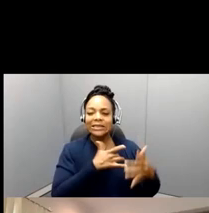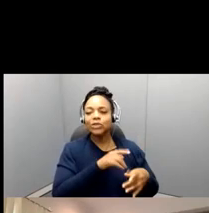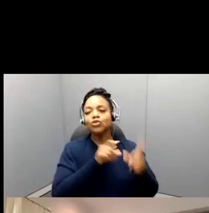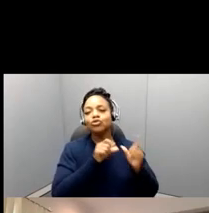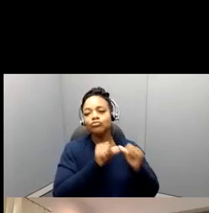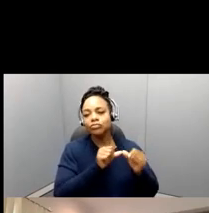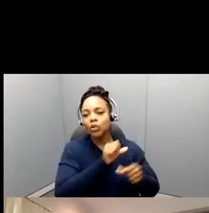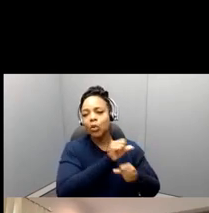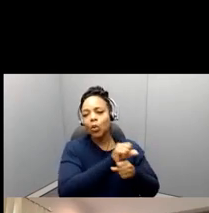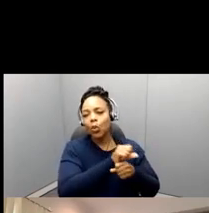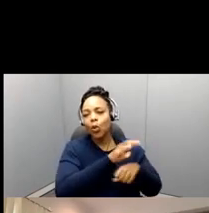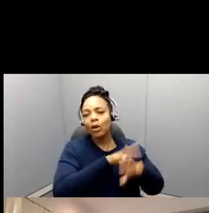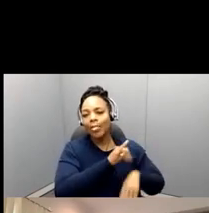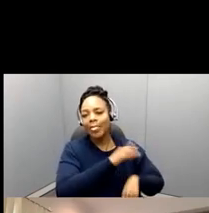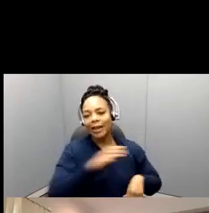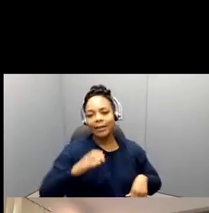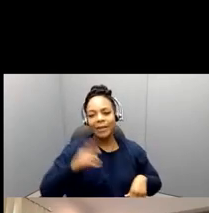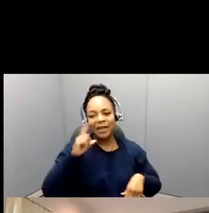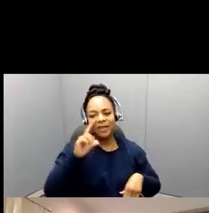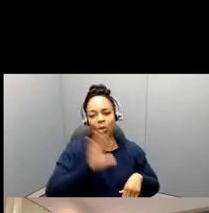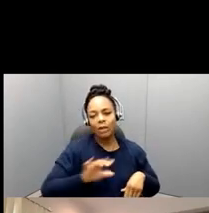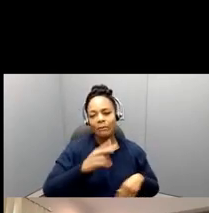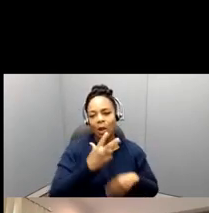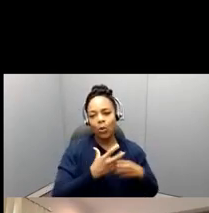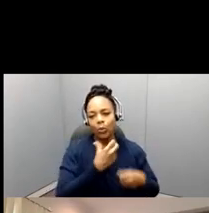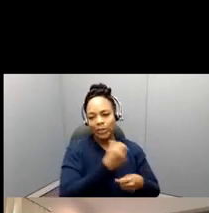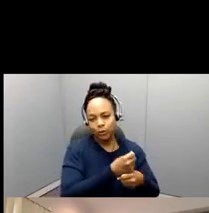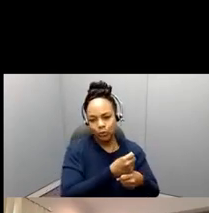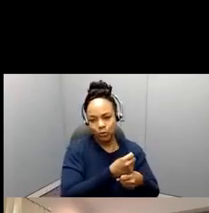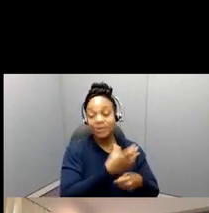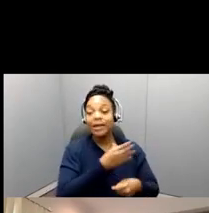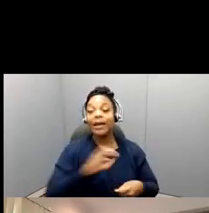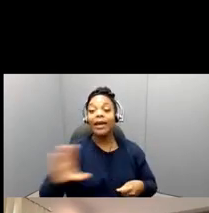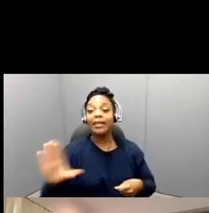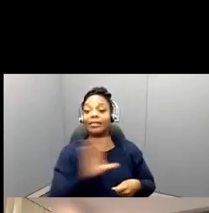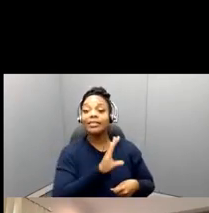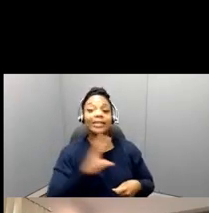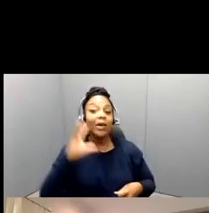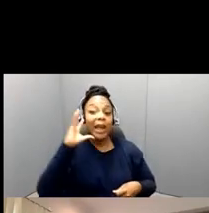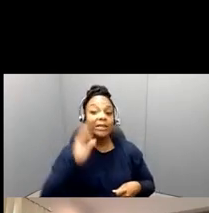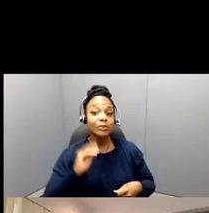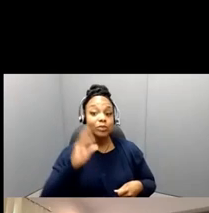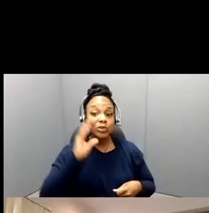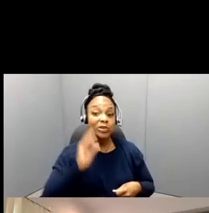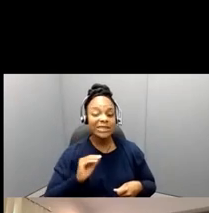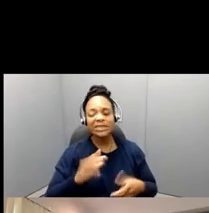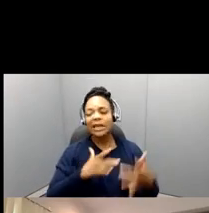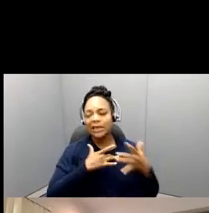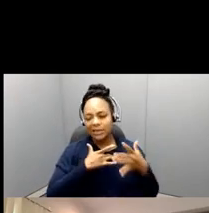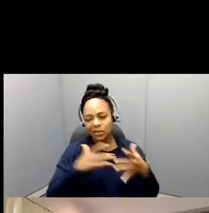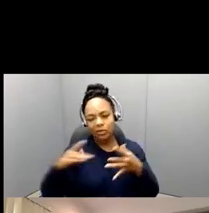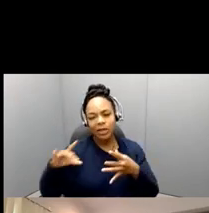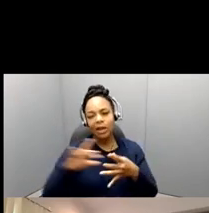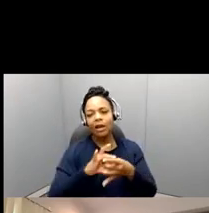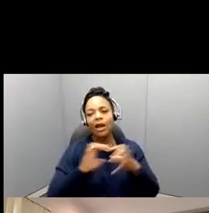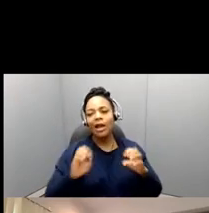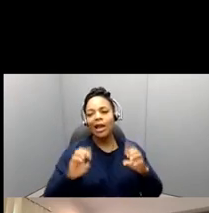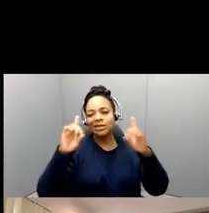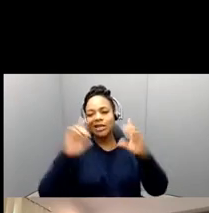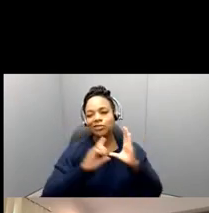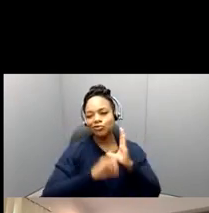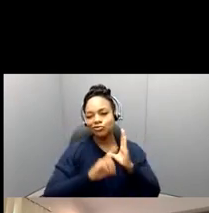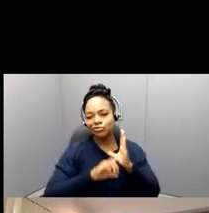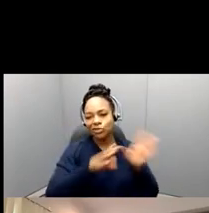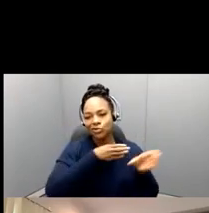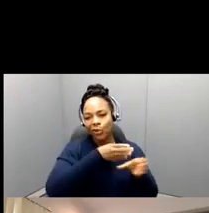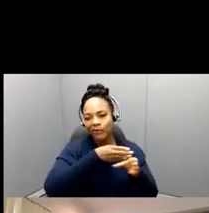committee, and they tend to have backgrounds that are across the education research field, from people who are doing education